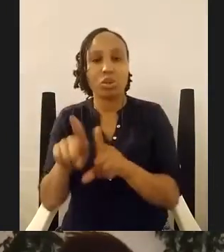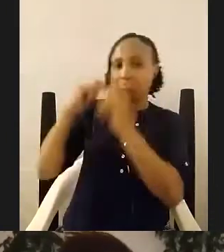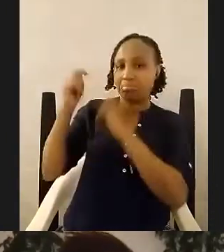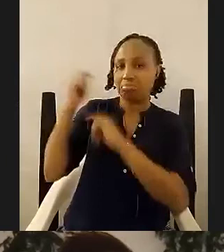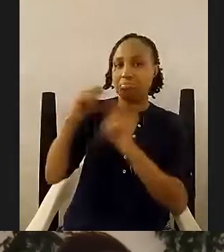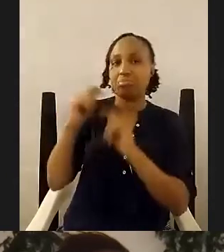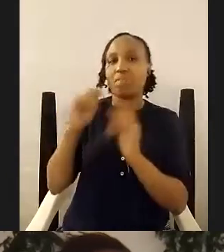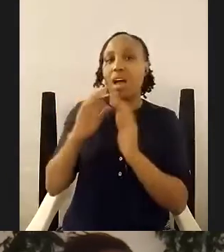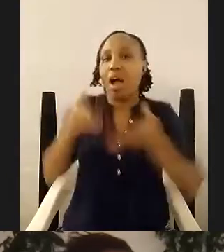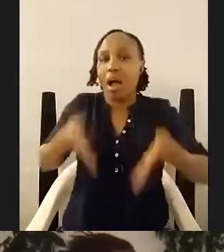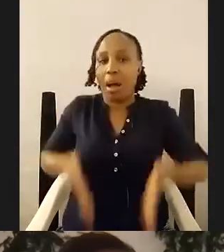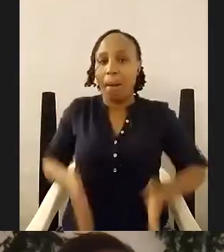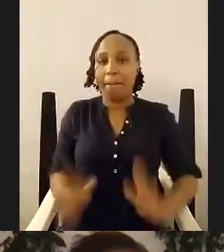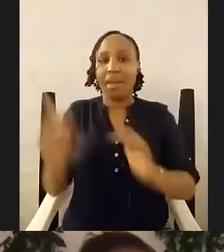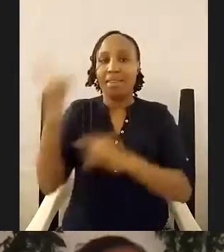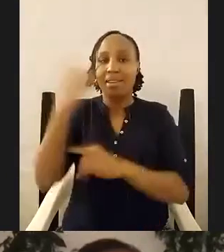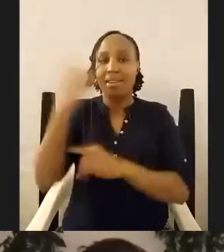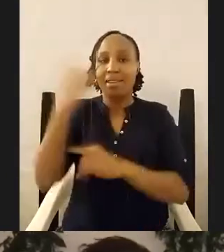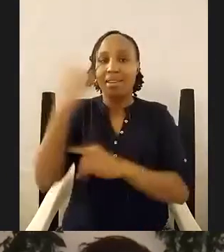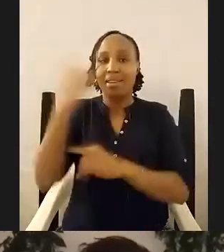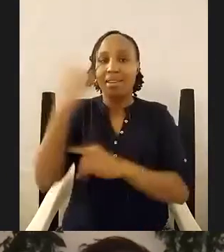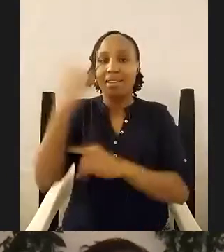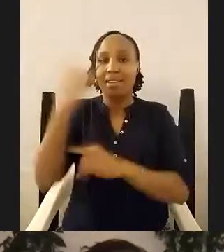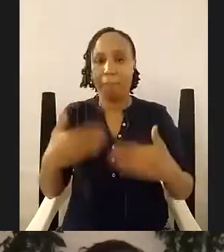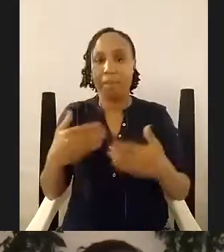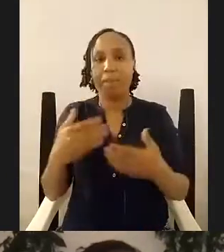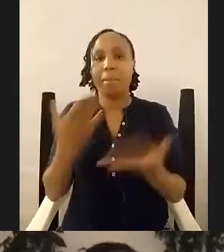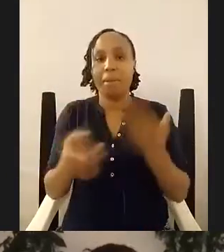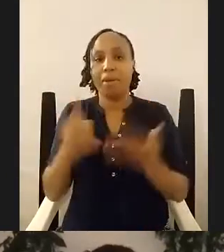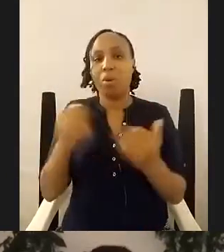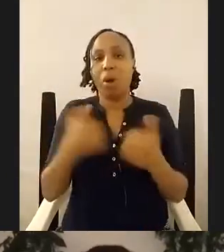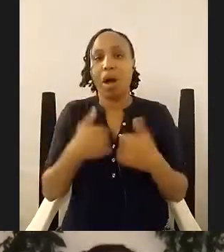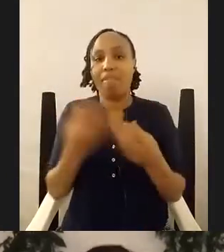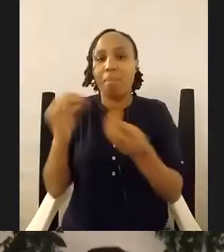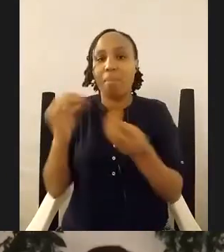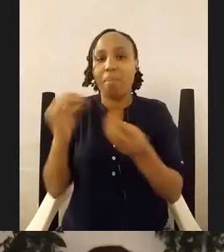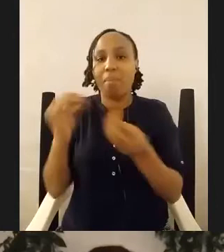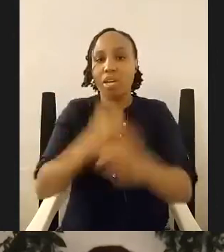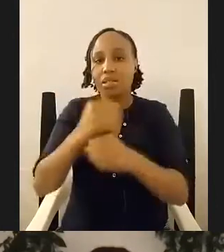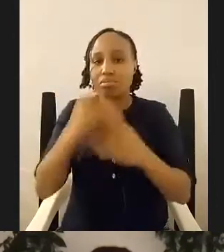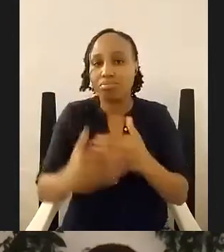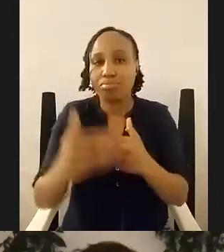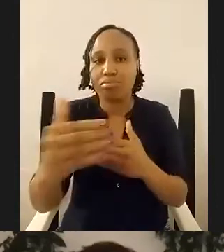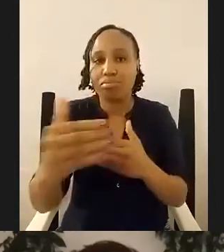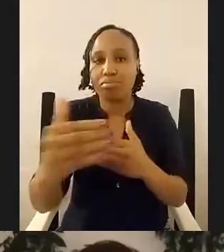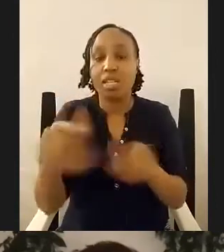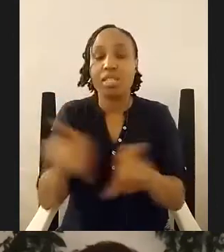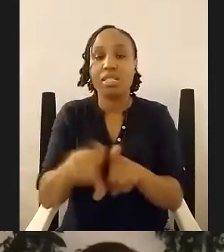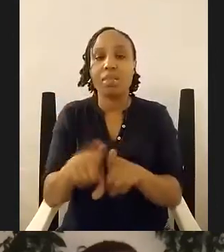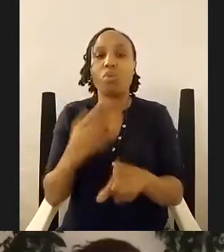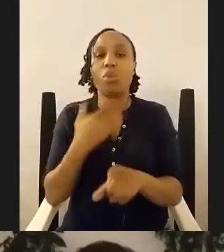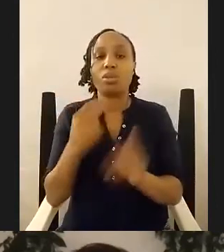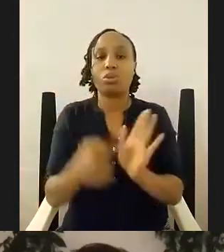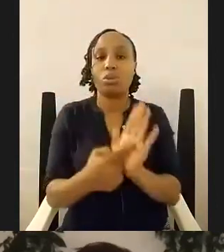macmillan memorial library may you have 90 more years ahead of you and we also wanted to just kind of showcase um the potential of libraries